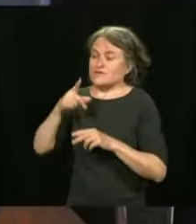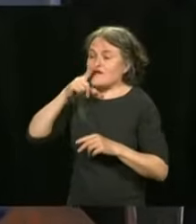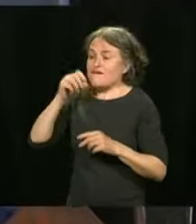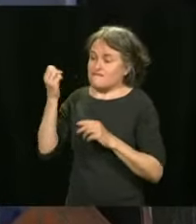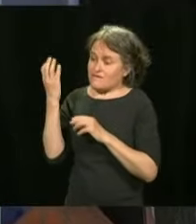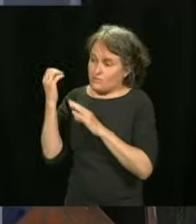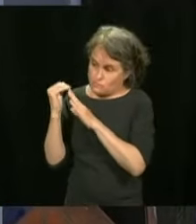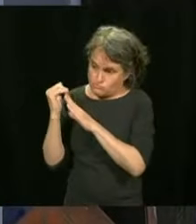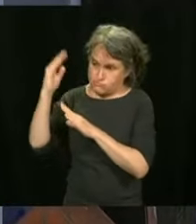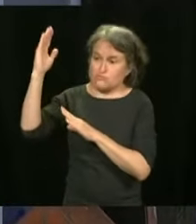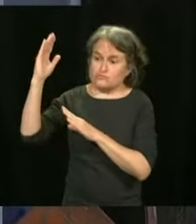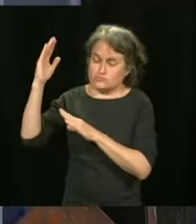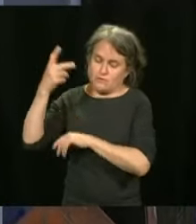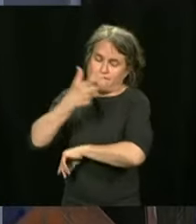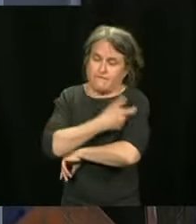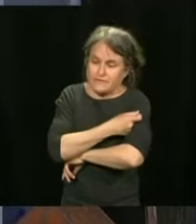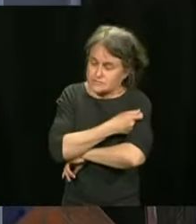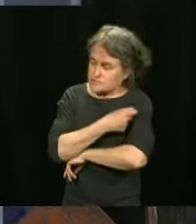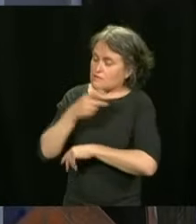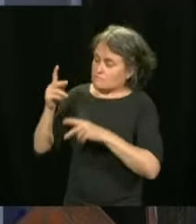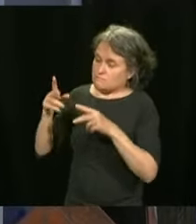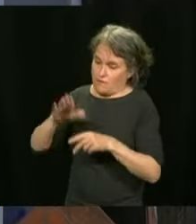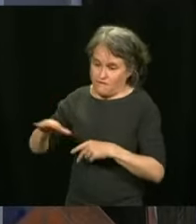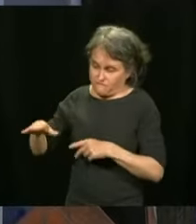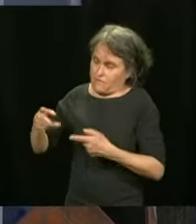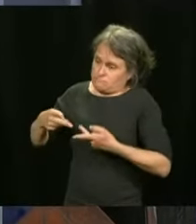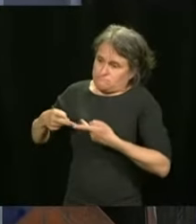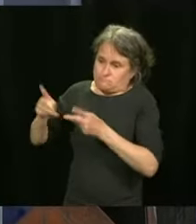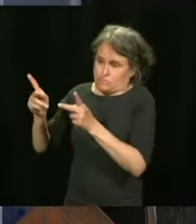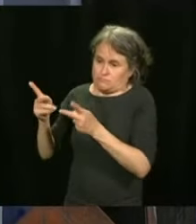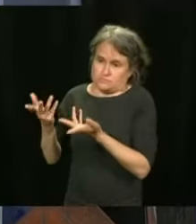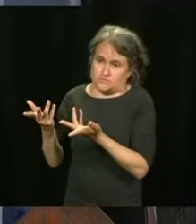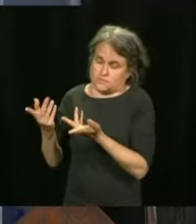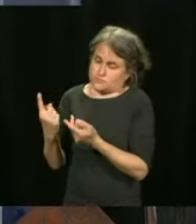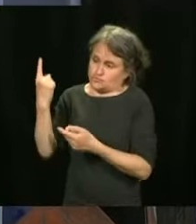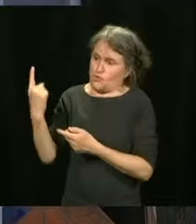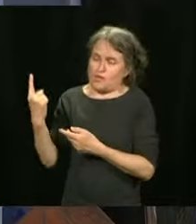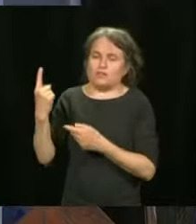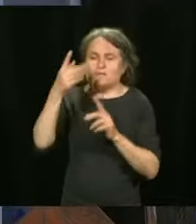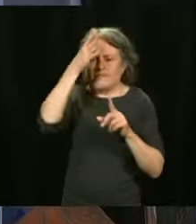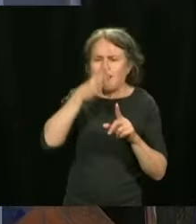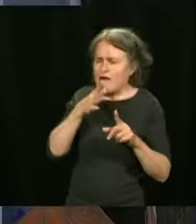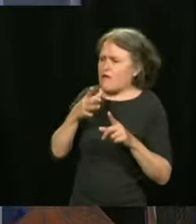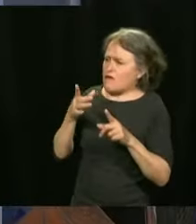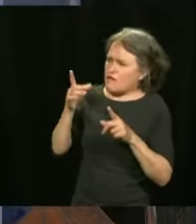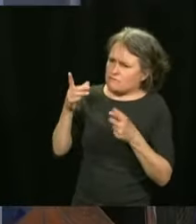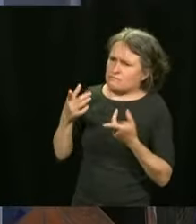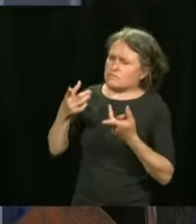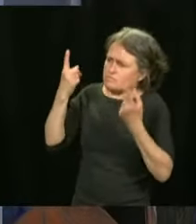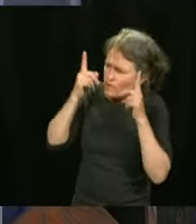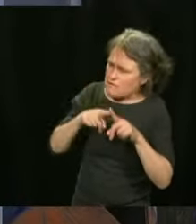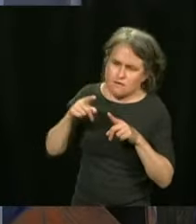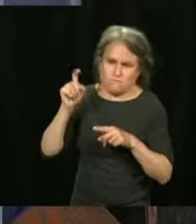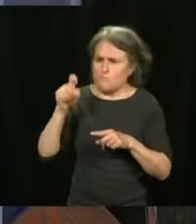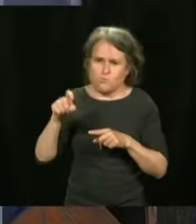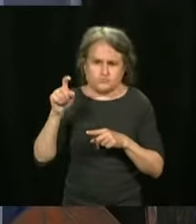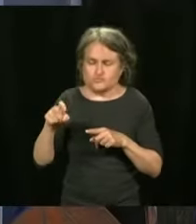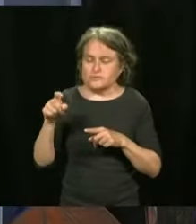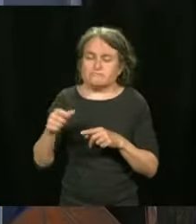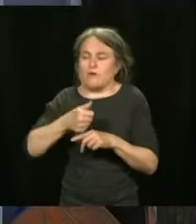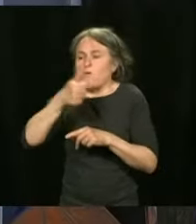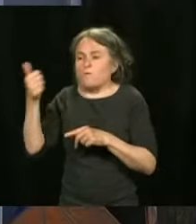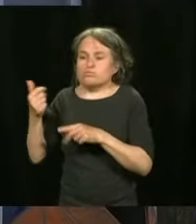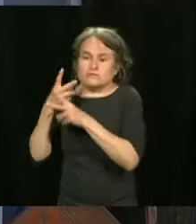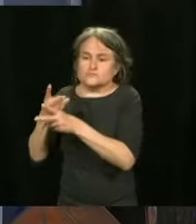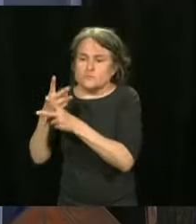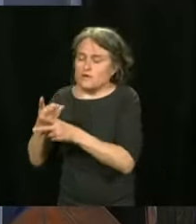consent, like for any other care. But the practice is that in school settings, because we'll manage this with